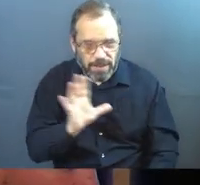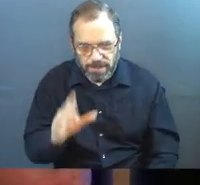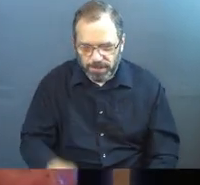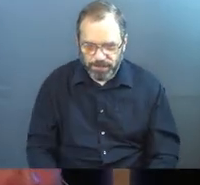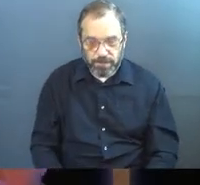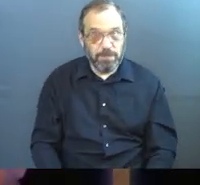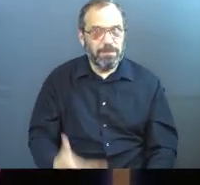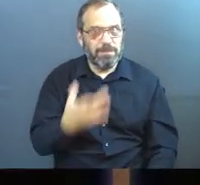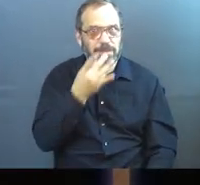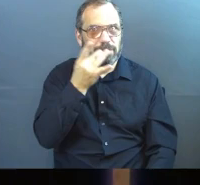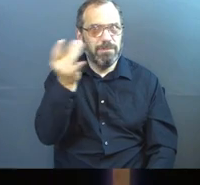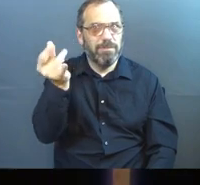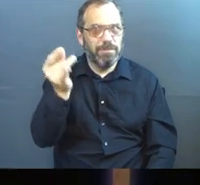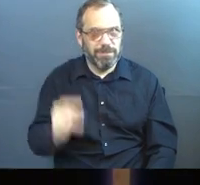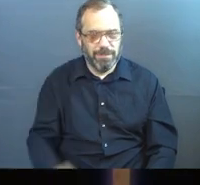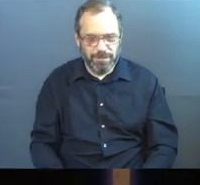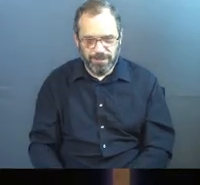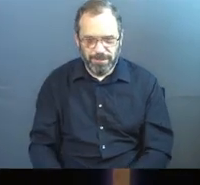It's good.